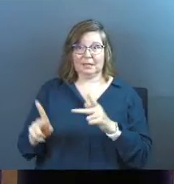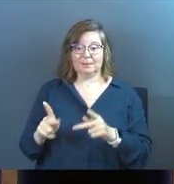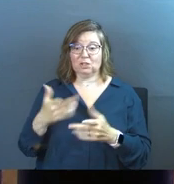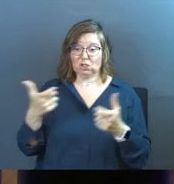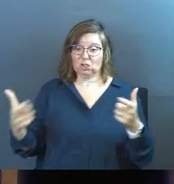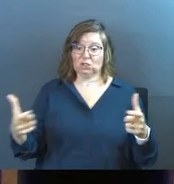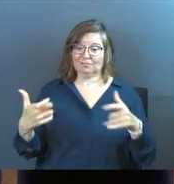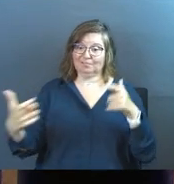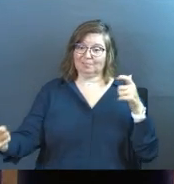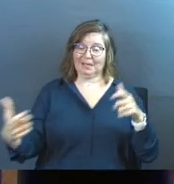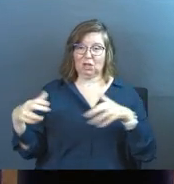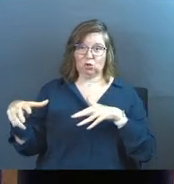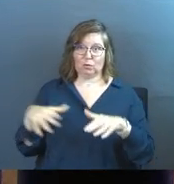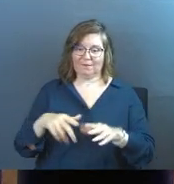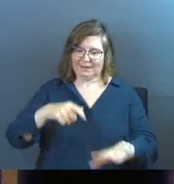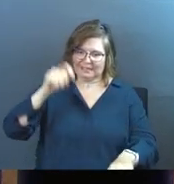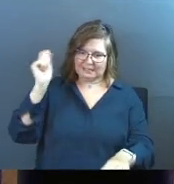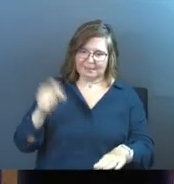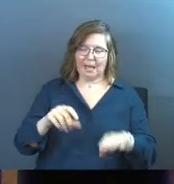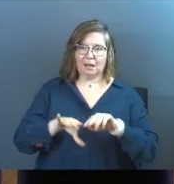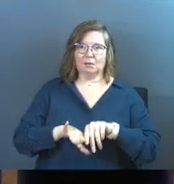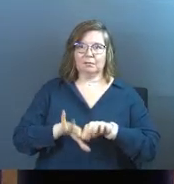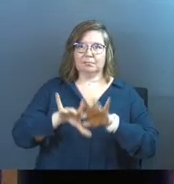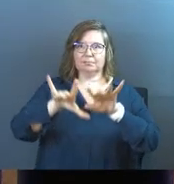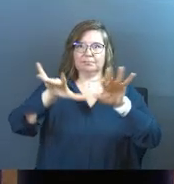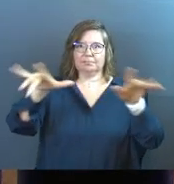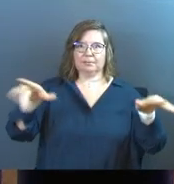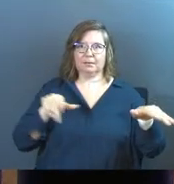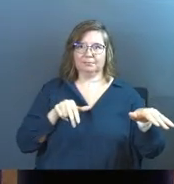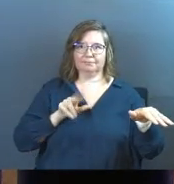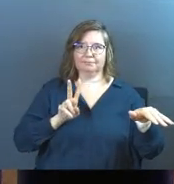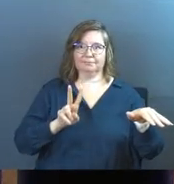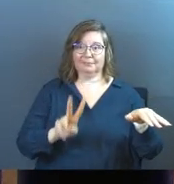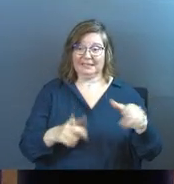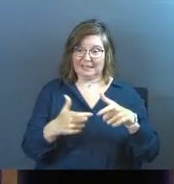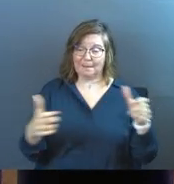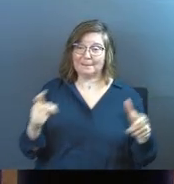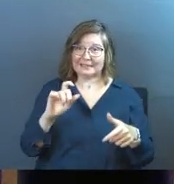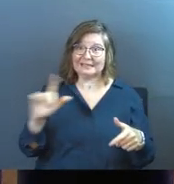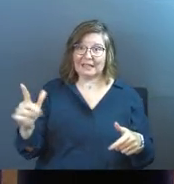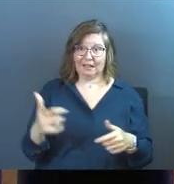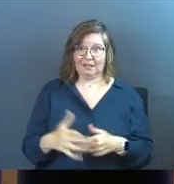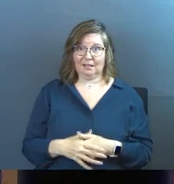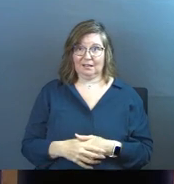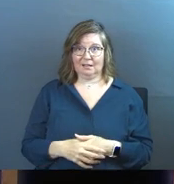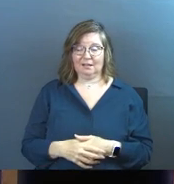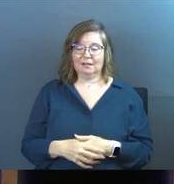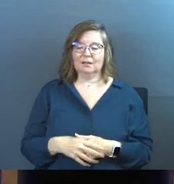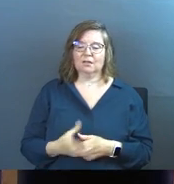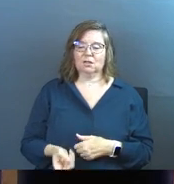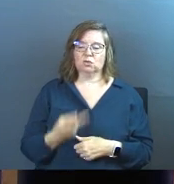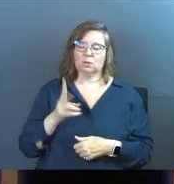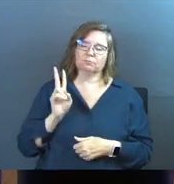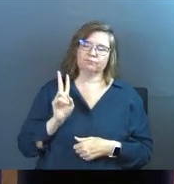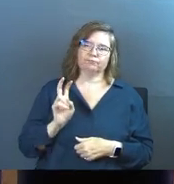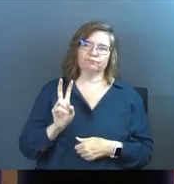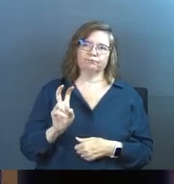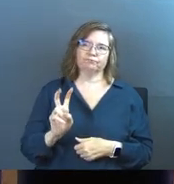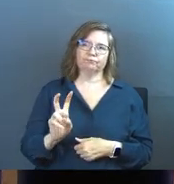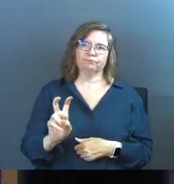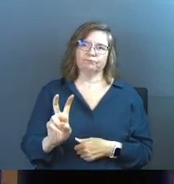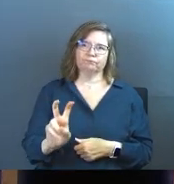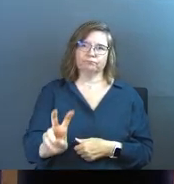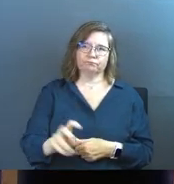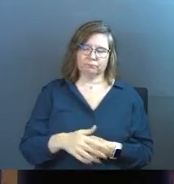good sized river. And he smacks it and it parts like Moses in the Red Sea. This is a big deal. And these two guys walk across.